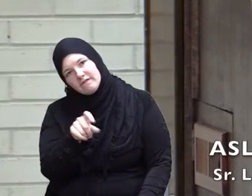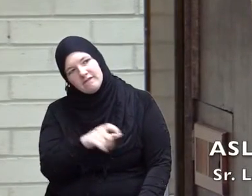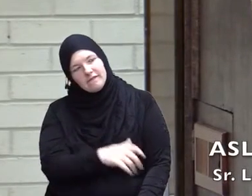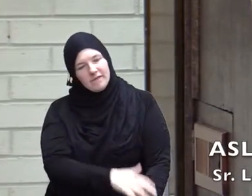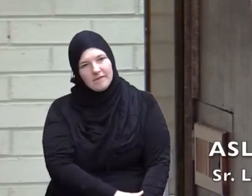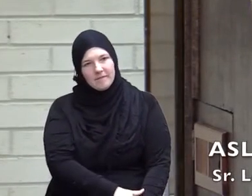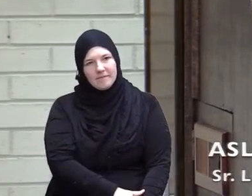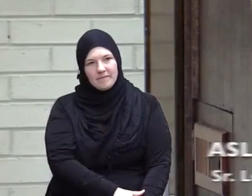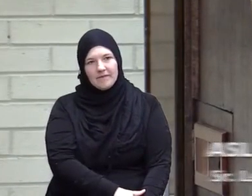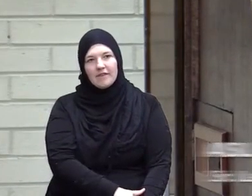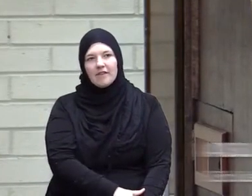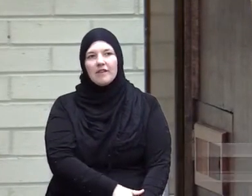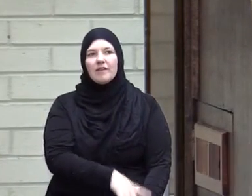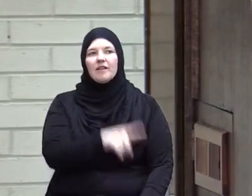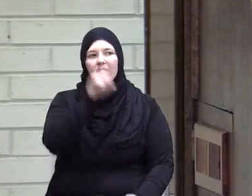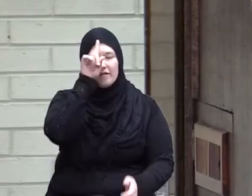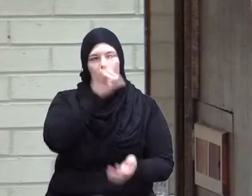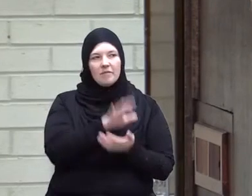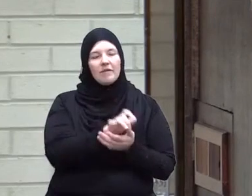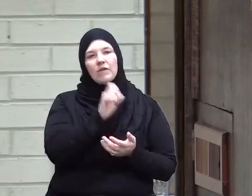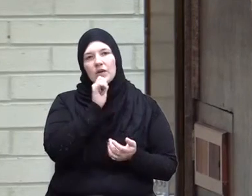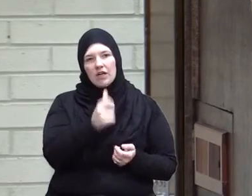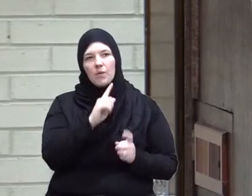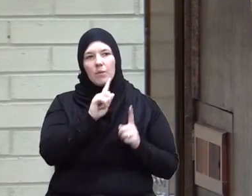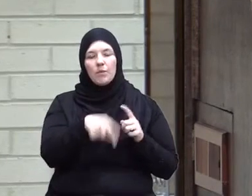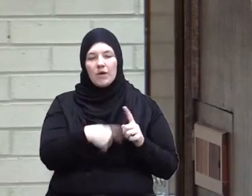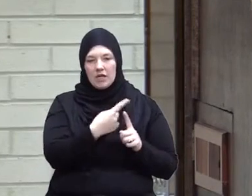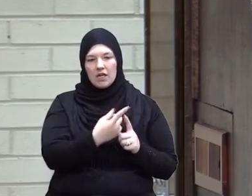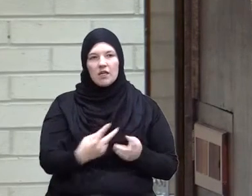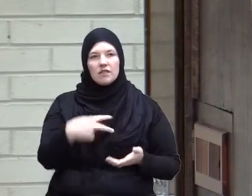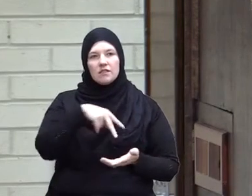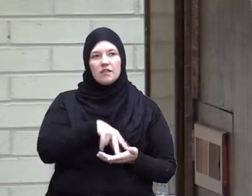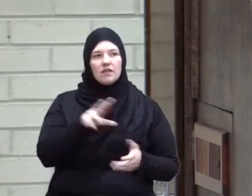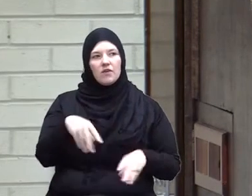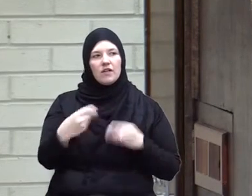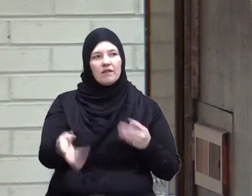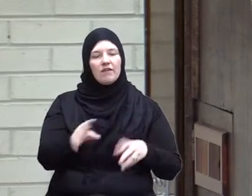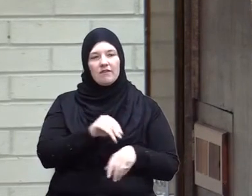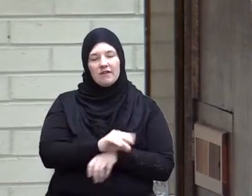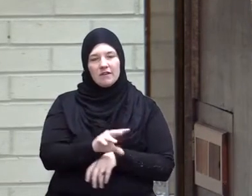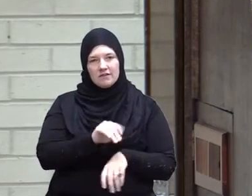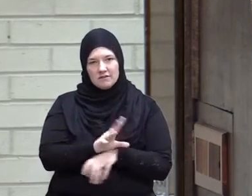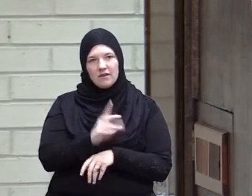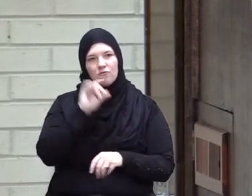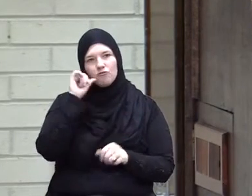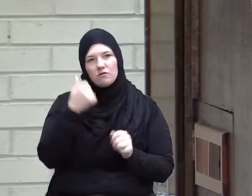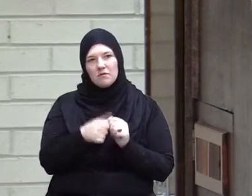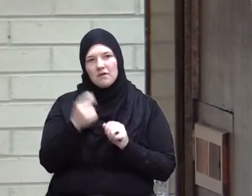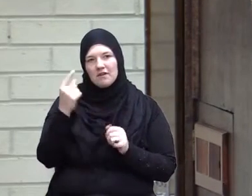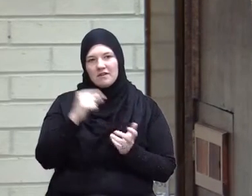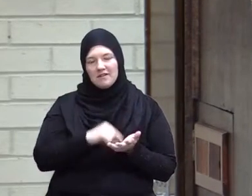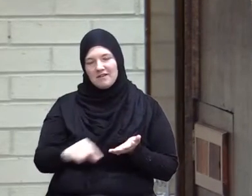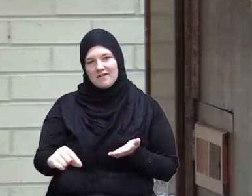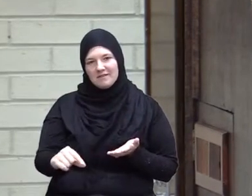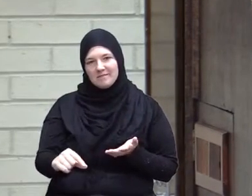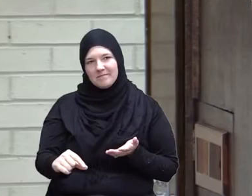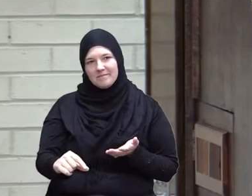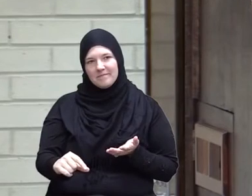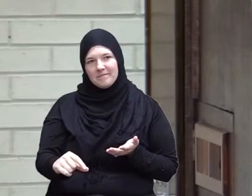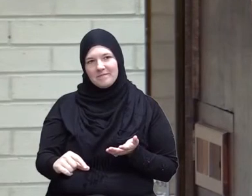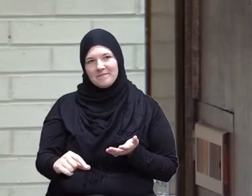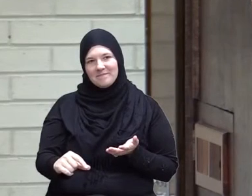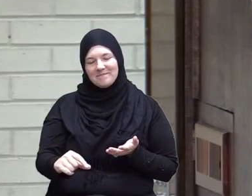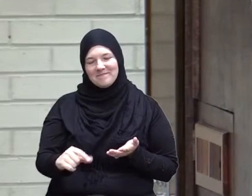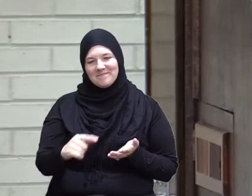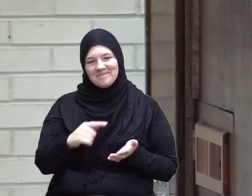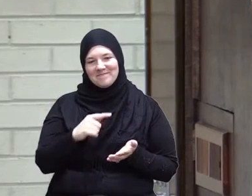believe it or not whenever I stand to give advice I remember this ayah I remember the ayah